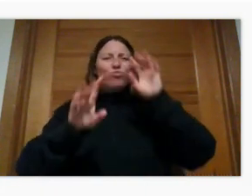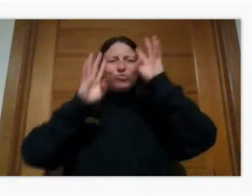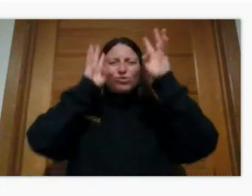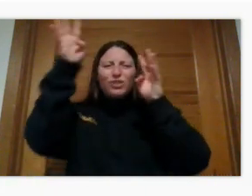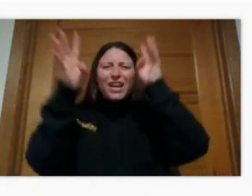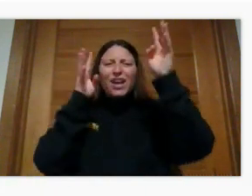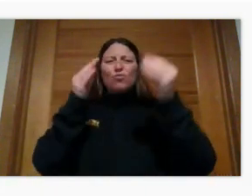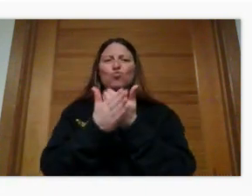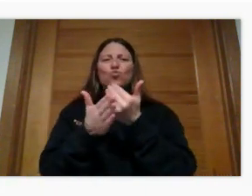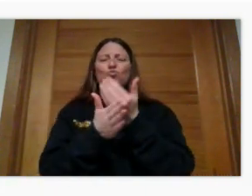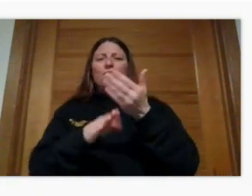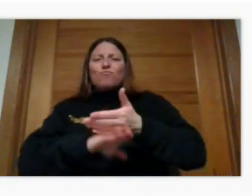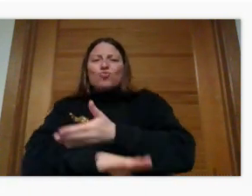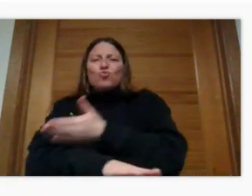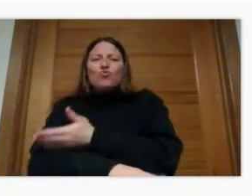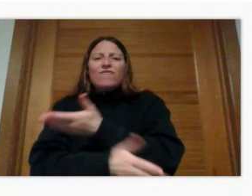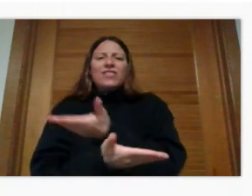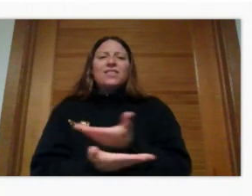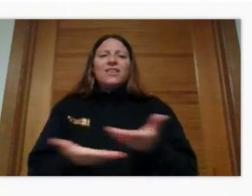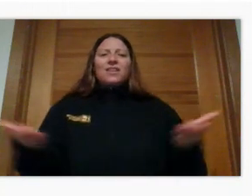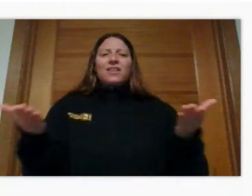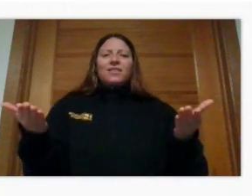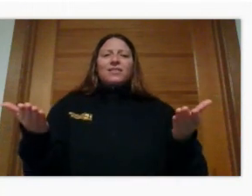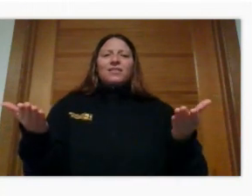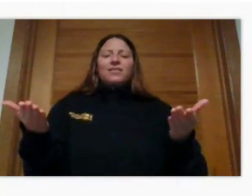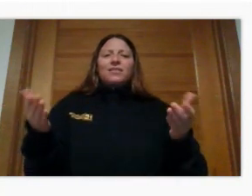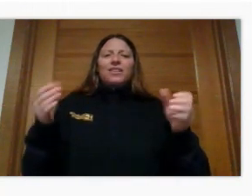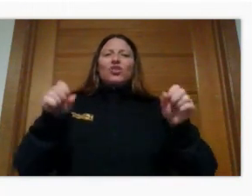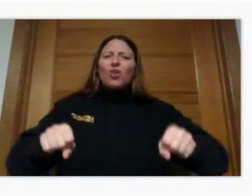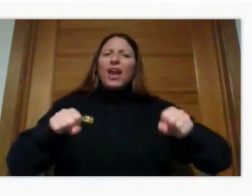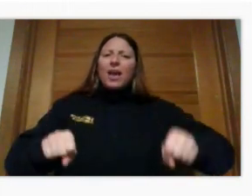new and improved capabilities. Thank you.